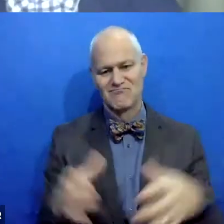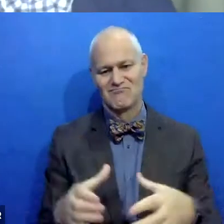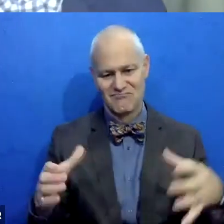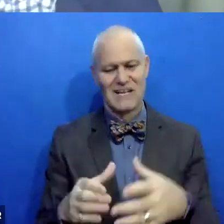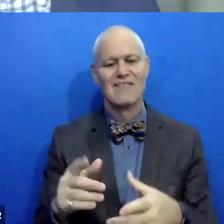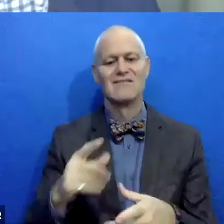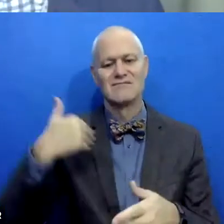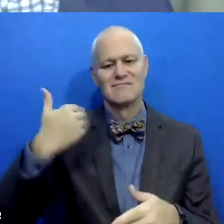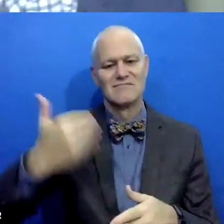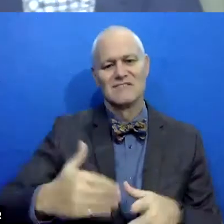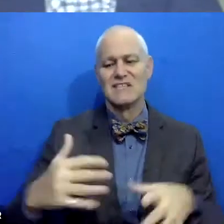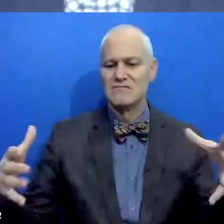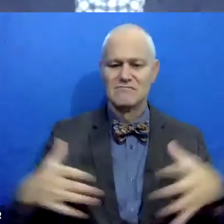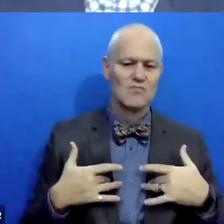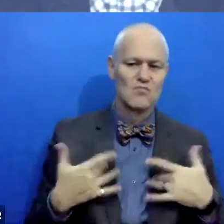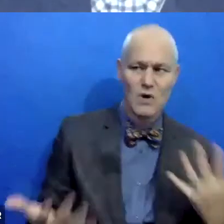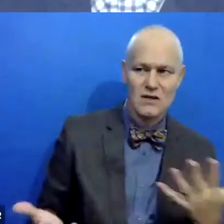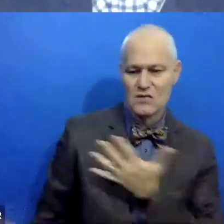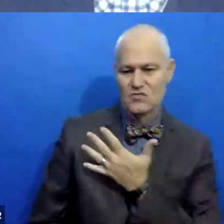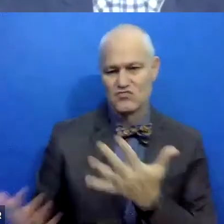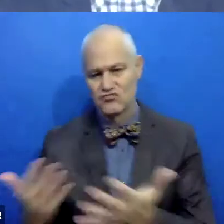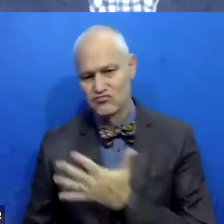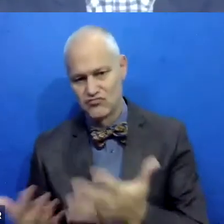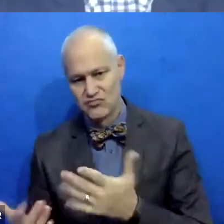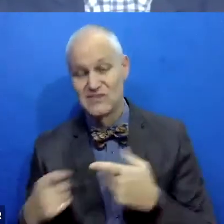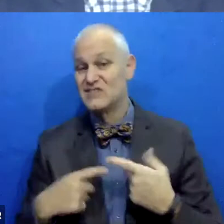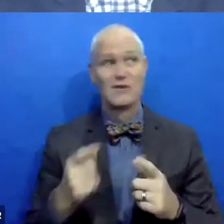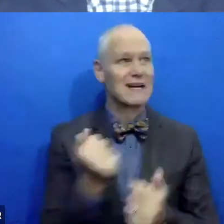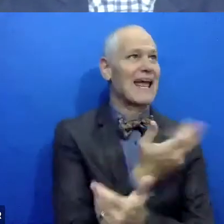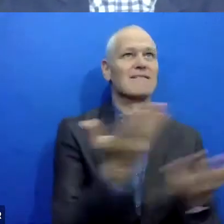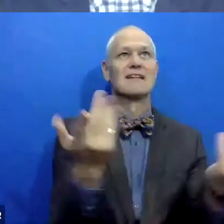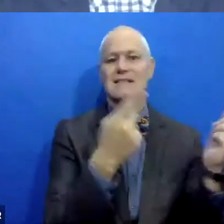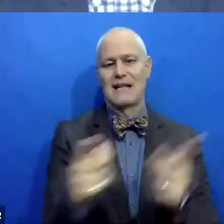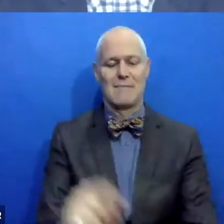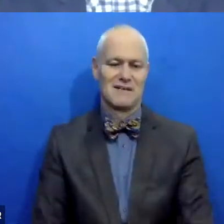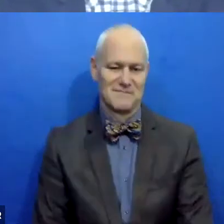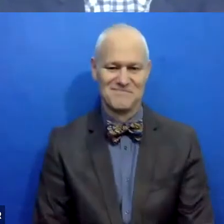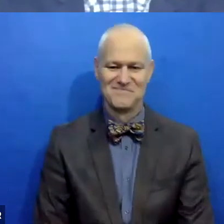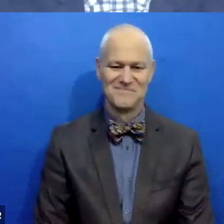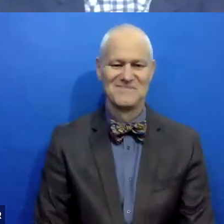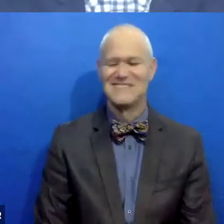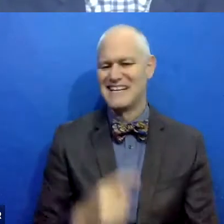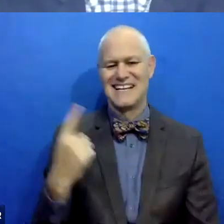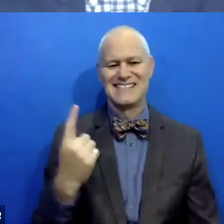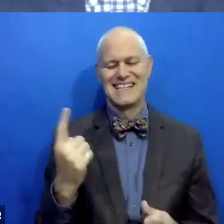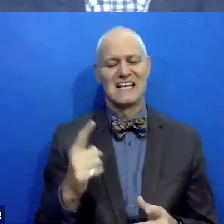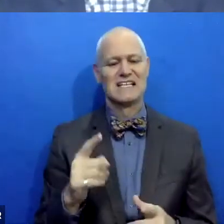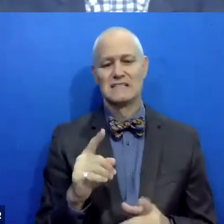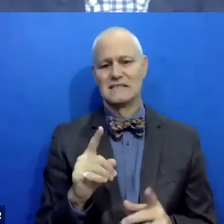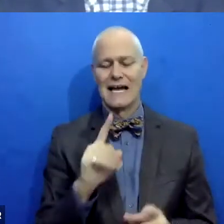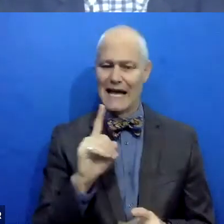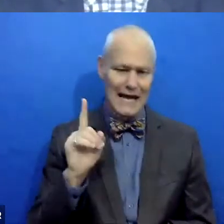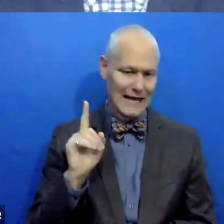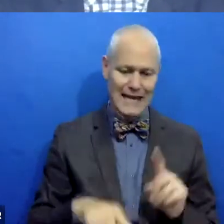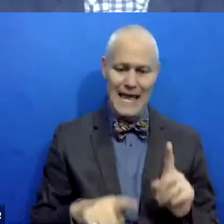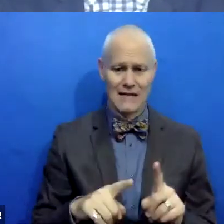What is going on with everyone's mental health in the middle of everything that's going on in the world right now? So it's, it's like, it's a super, I cannot do